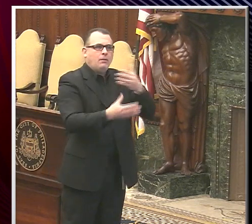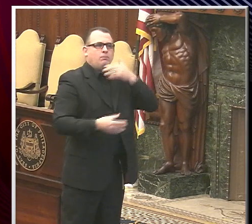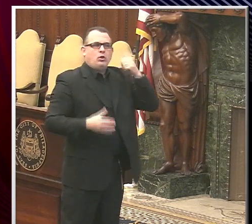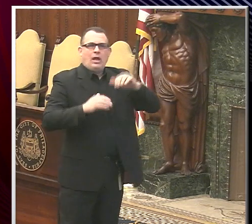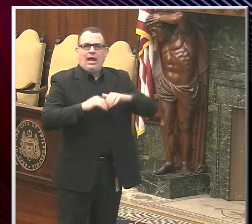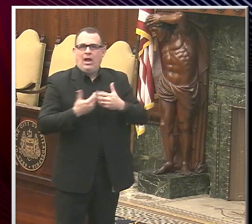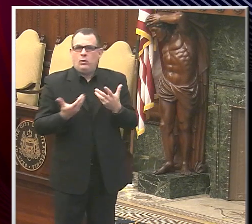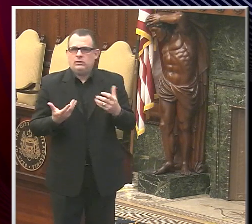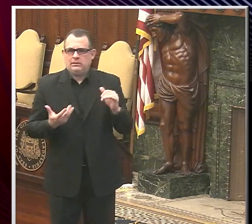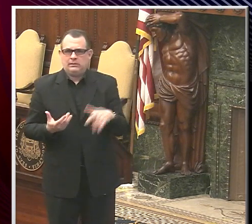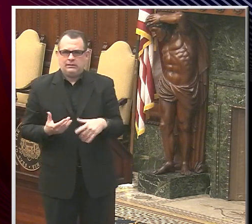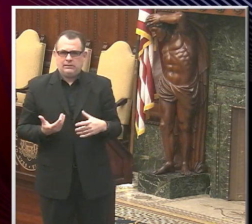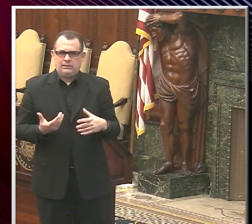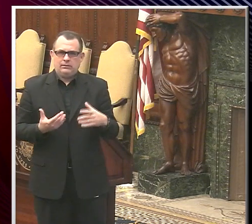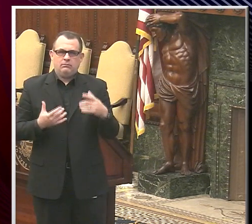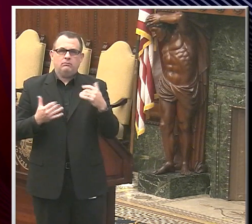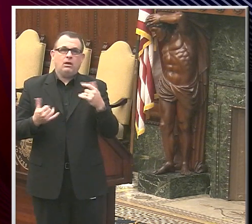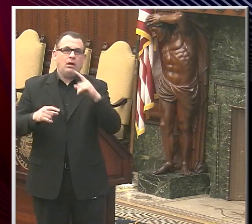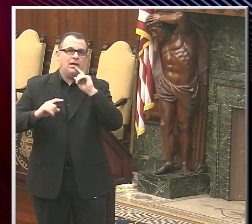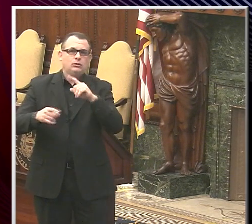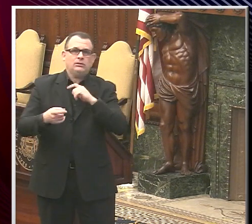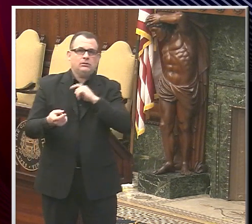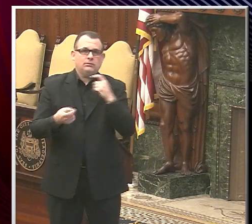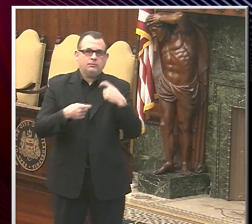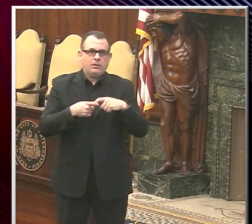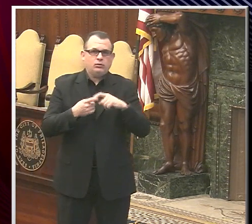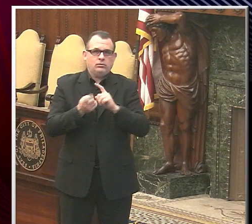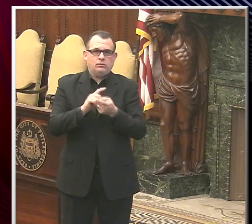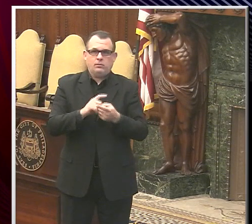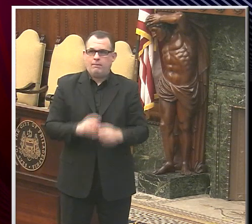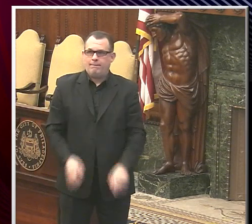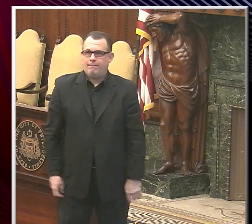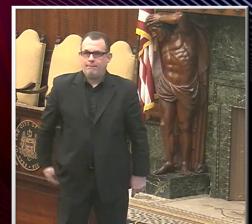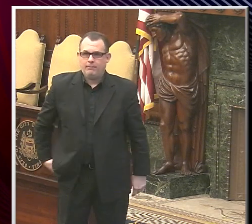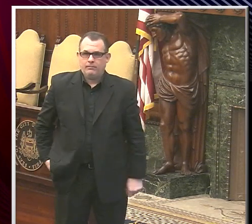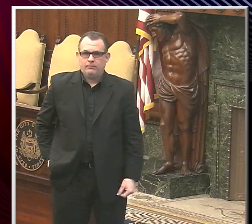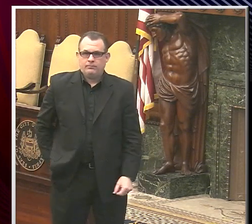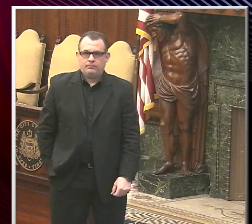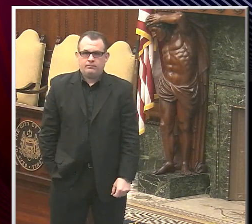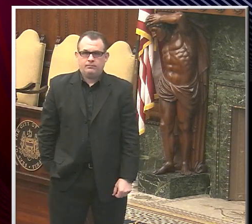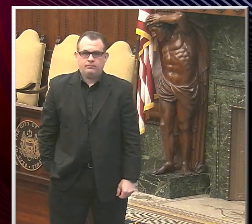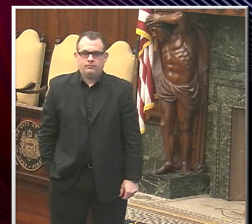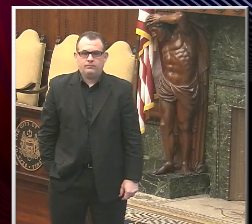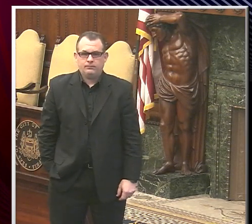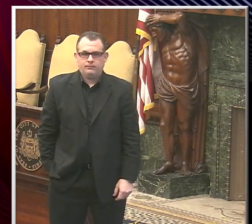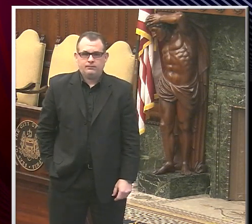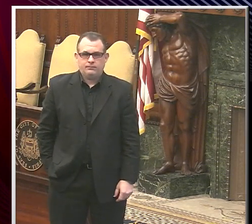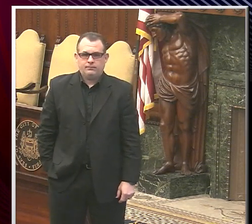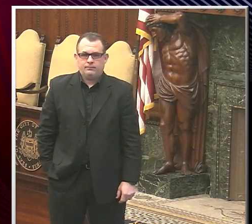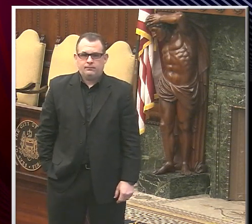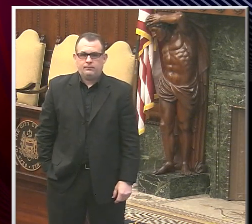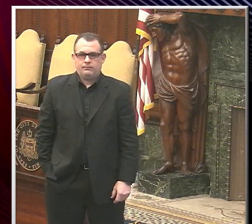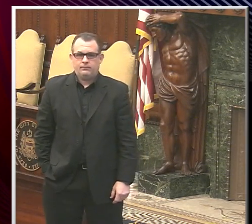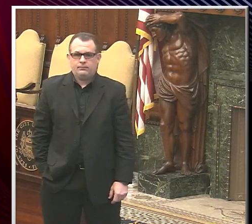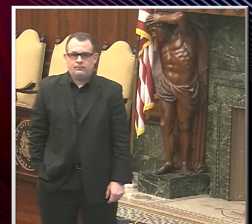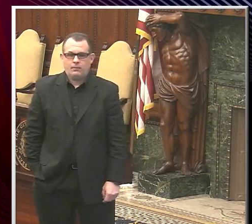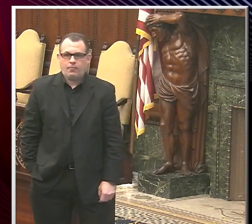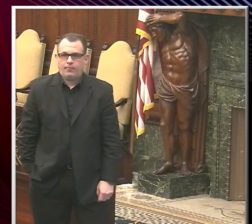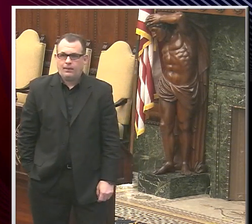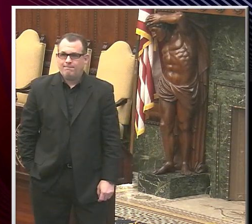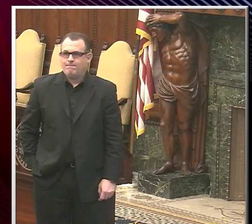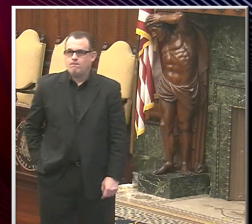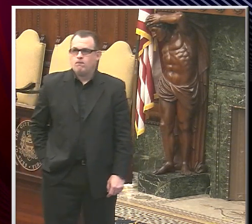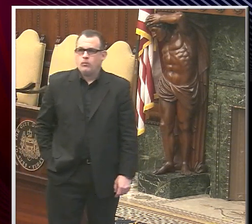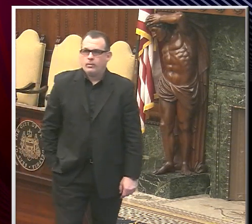Efectivamente, nosotros no estamos vacunando tantos hispanos como debiéramos y pudiéramos, y estamos tratando de transmitir